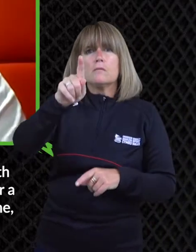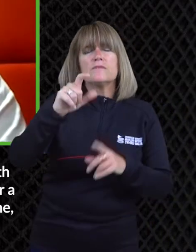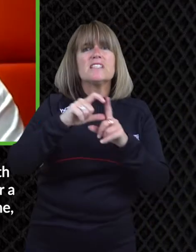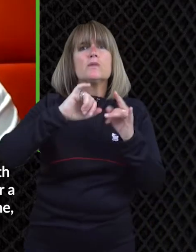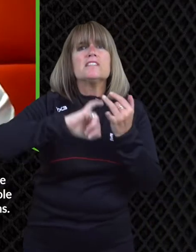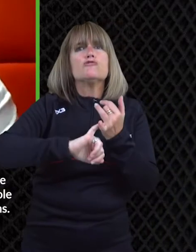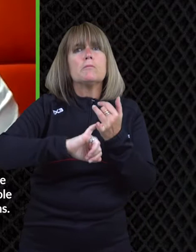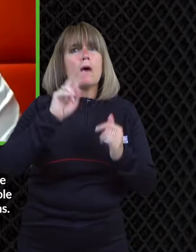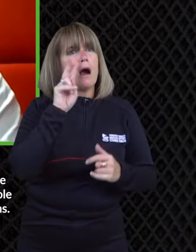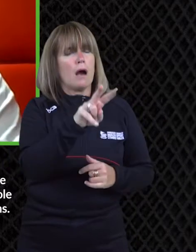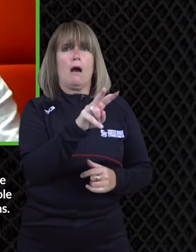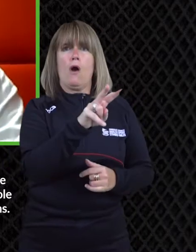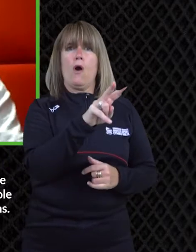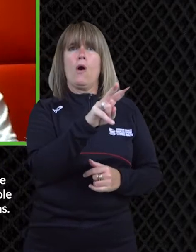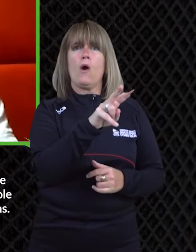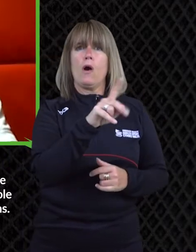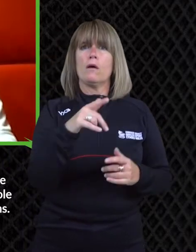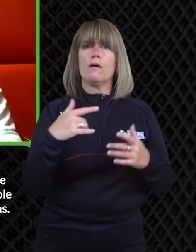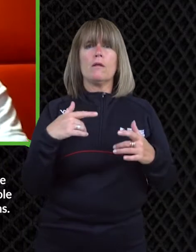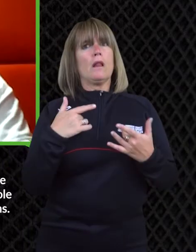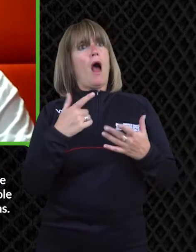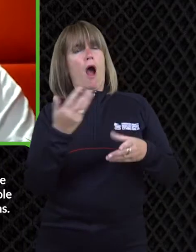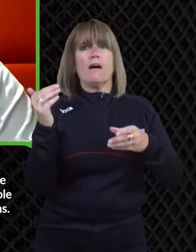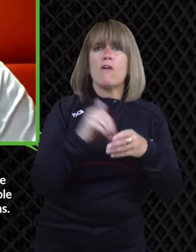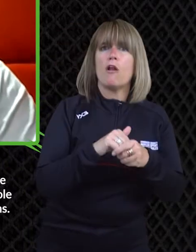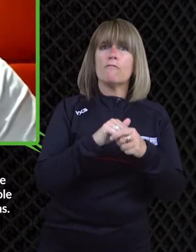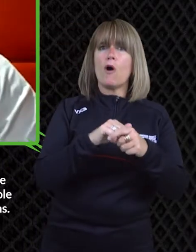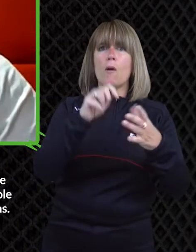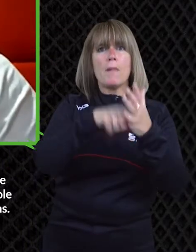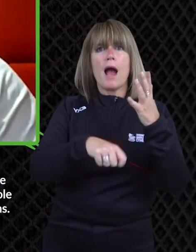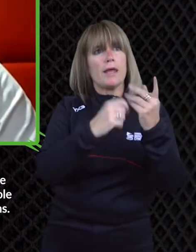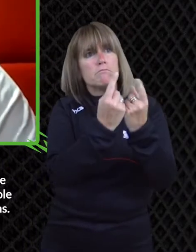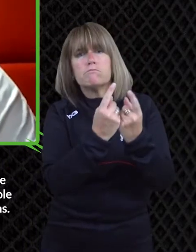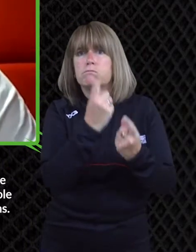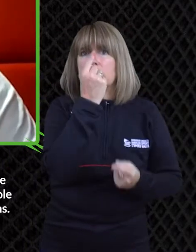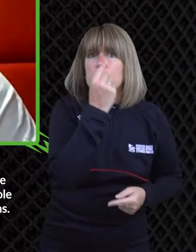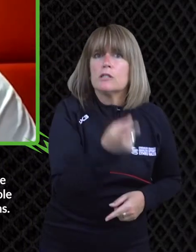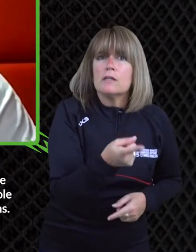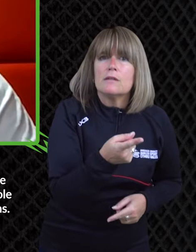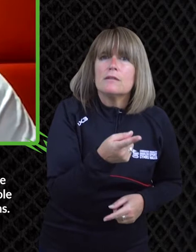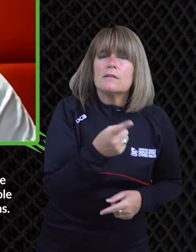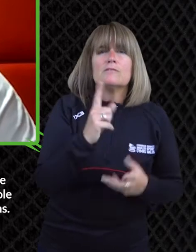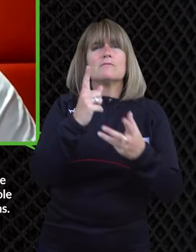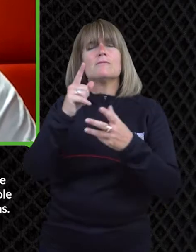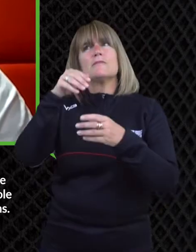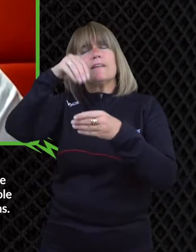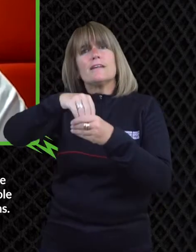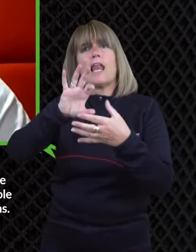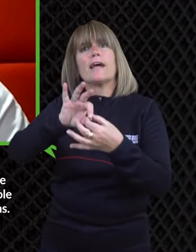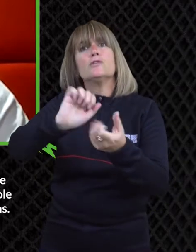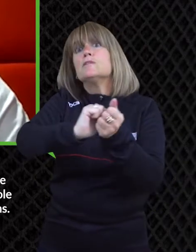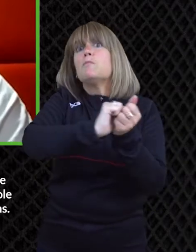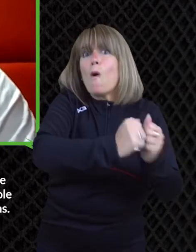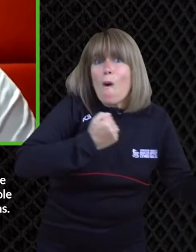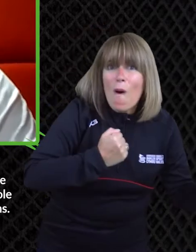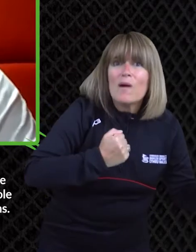syndrome you know she's beautiful like you know any other person um but if a down syndrome person you know saw themselves